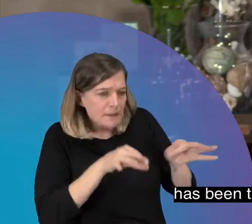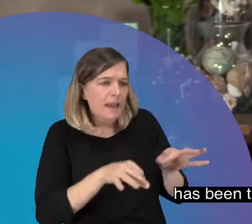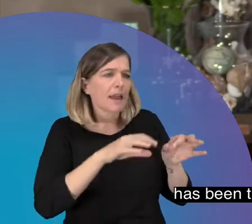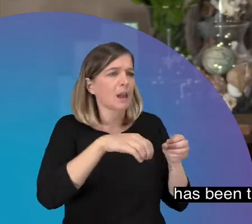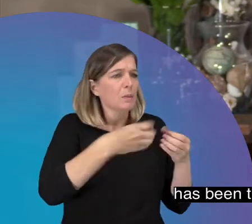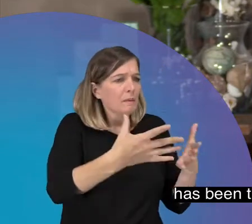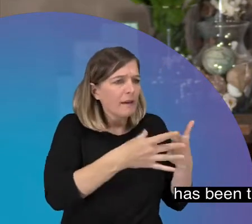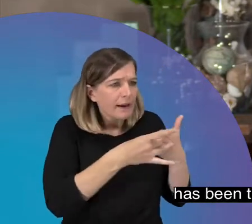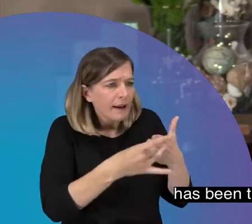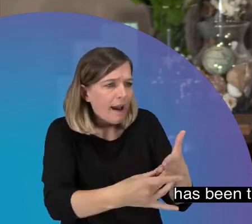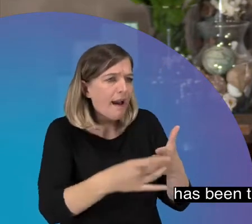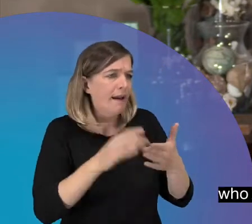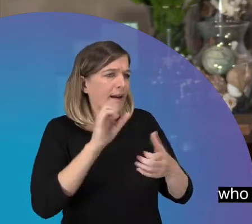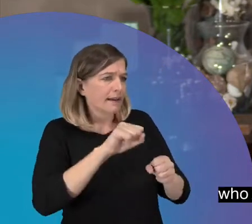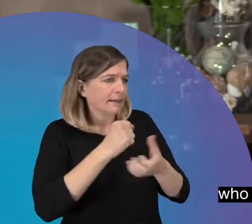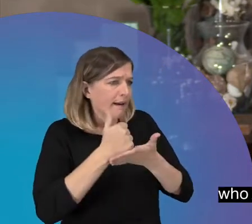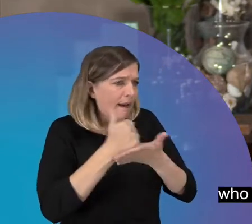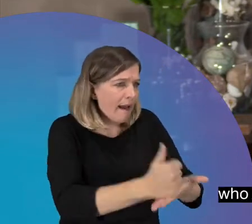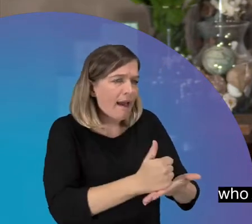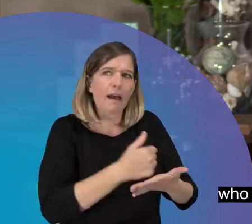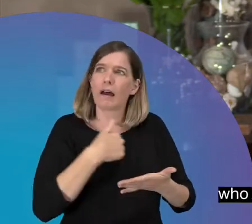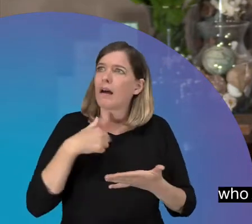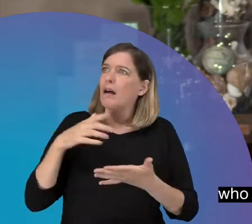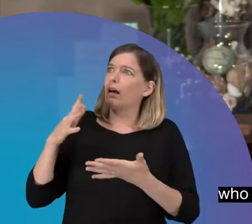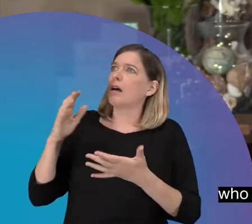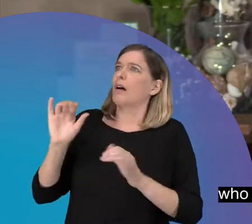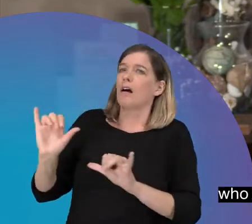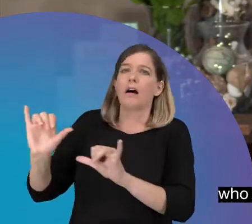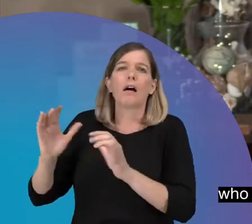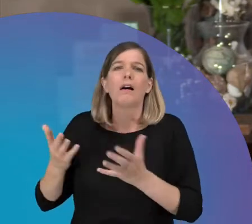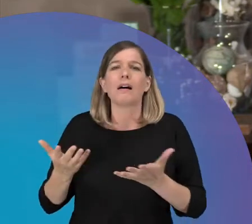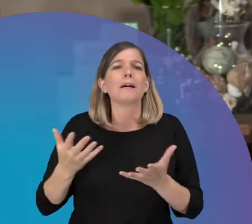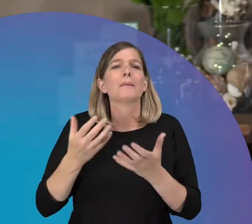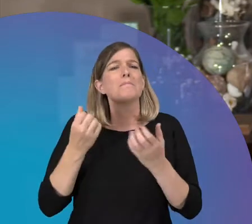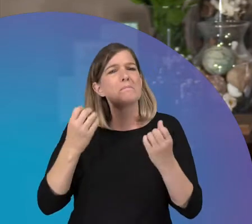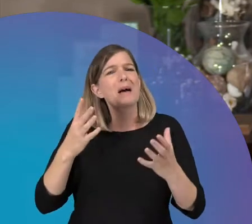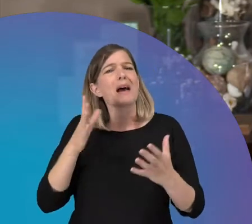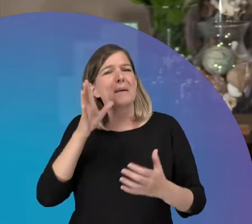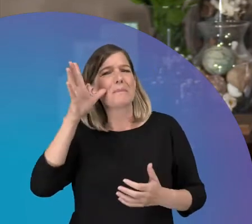before, you know, who's educated, who can guide you, who can help you.